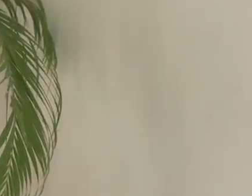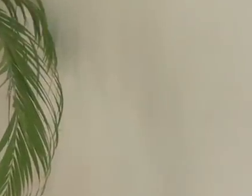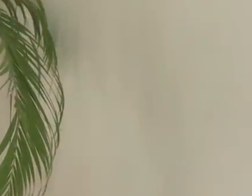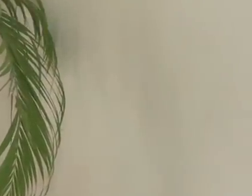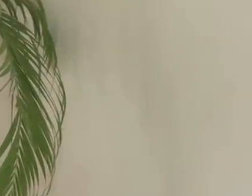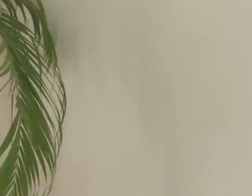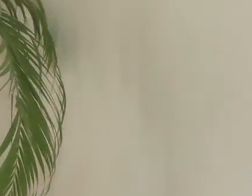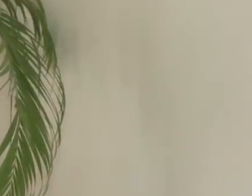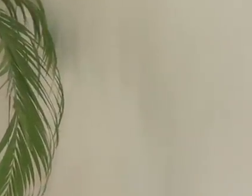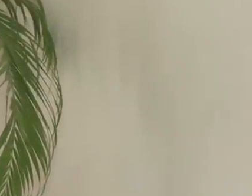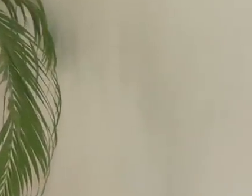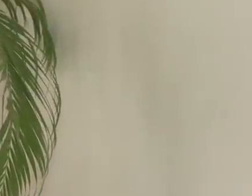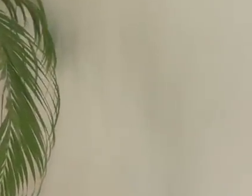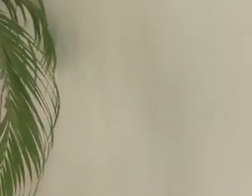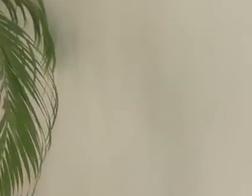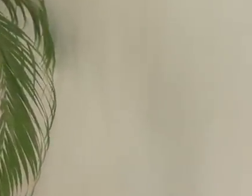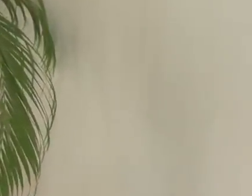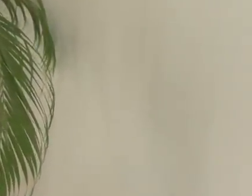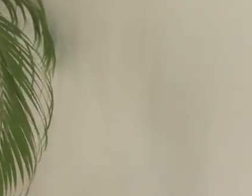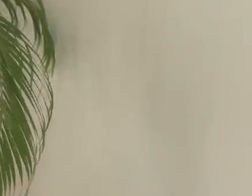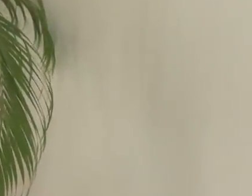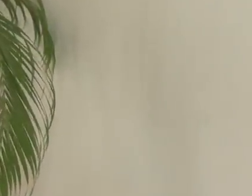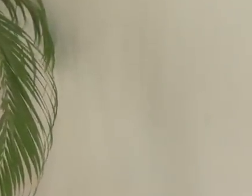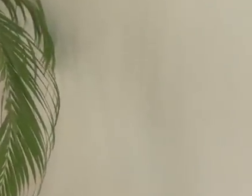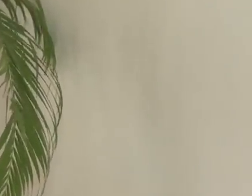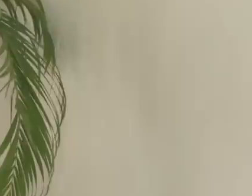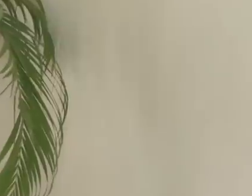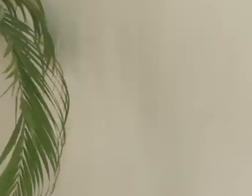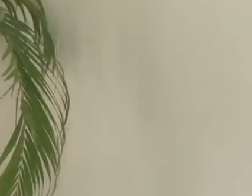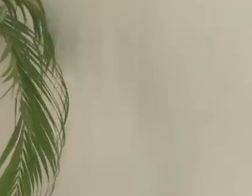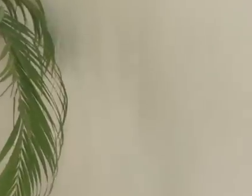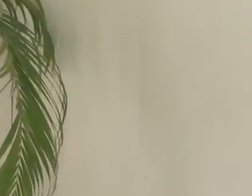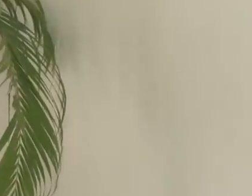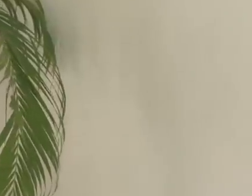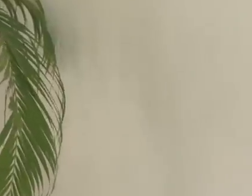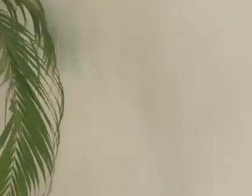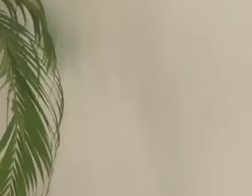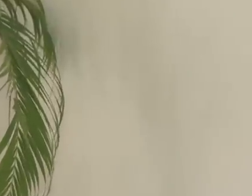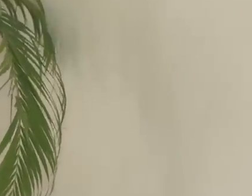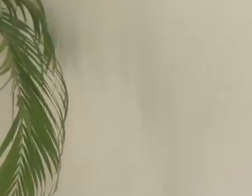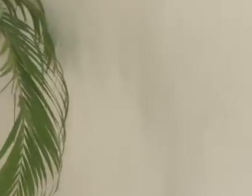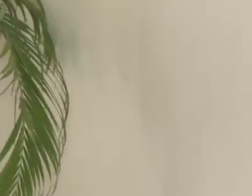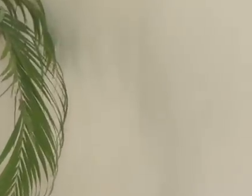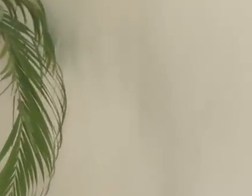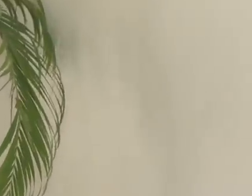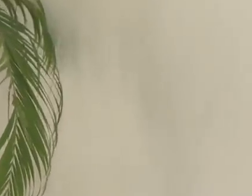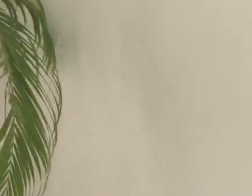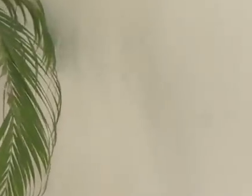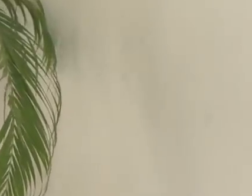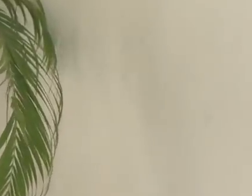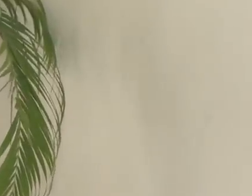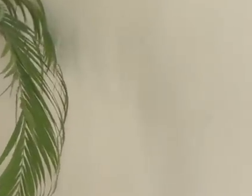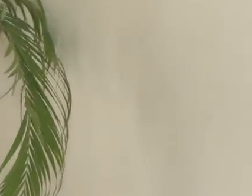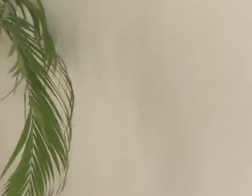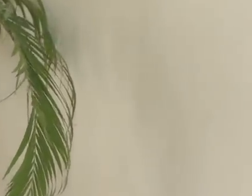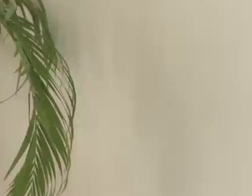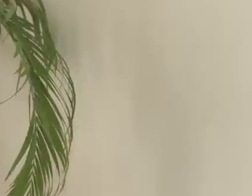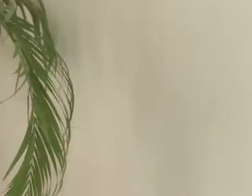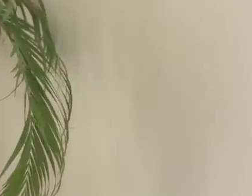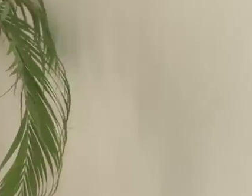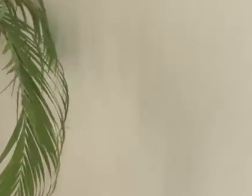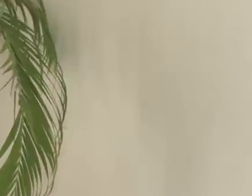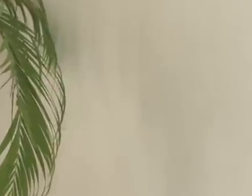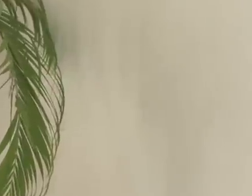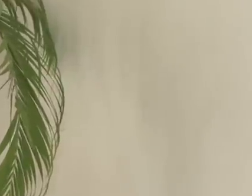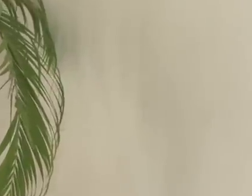NCDs. We think of mental health as an NCD. And that has a tremendous impact, anxiety and depression and other